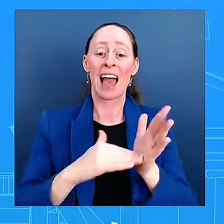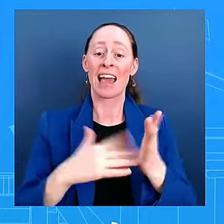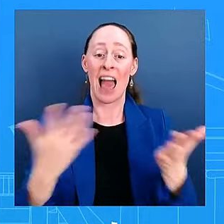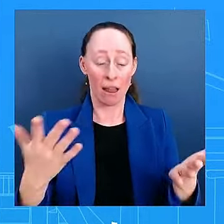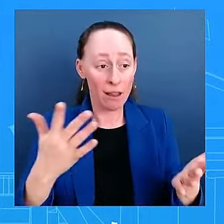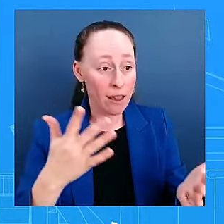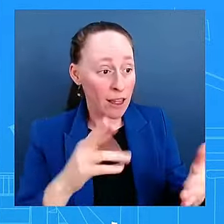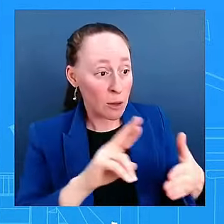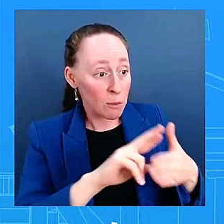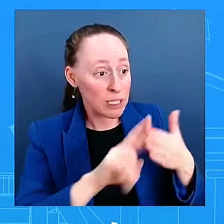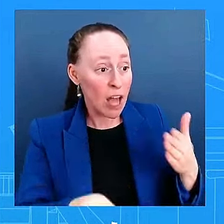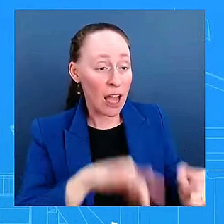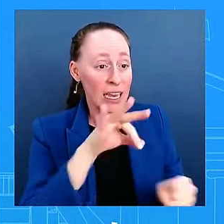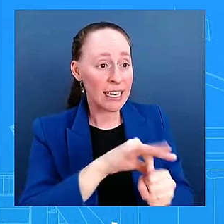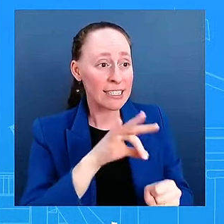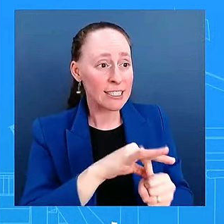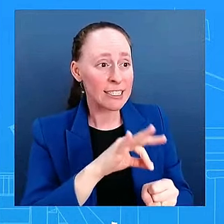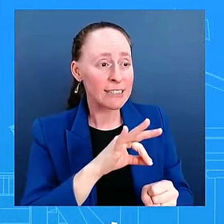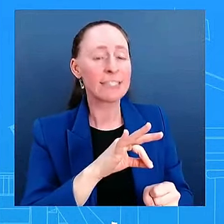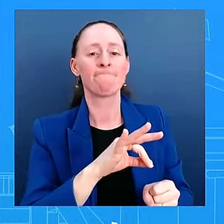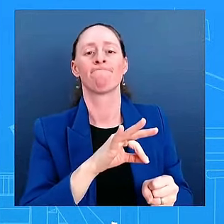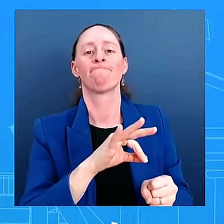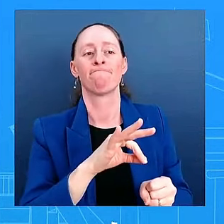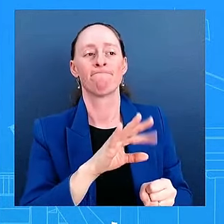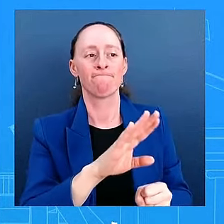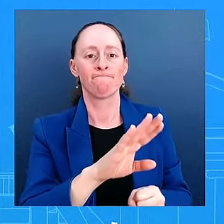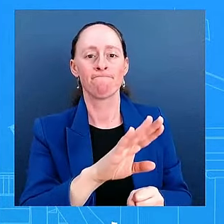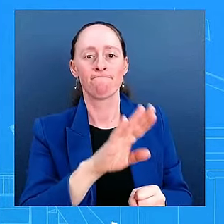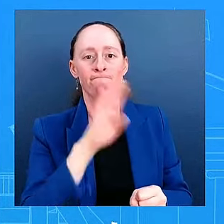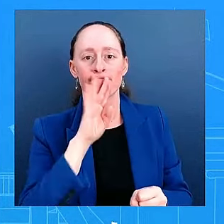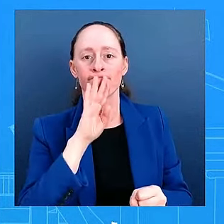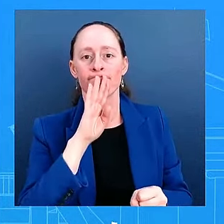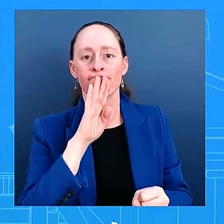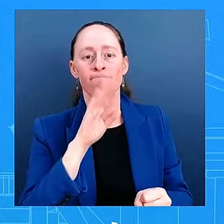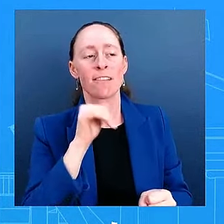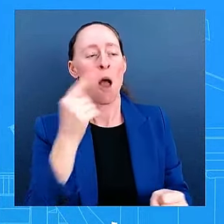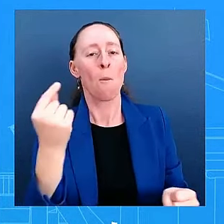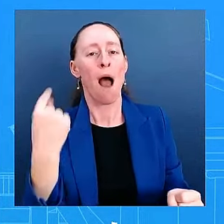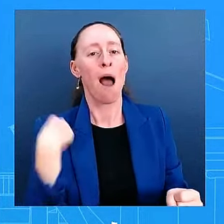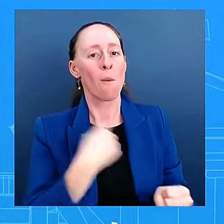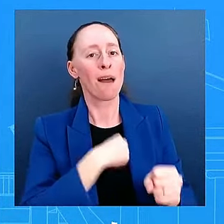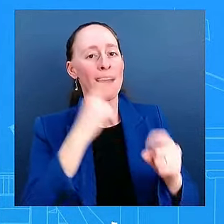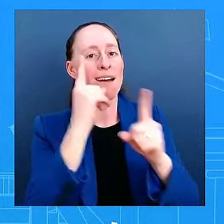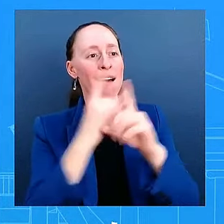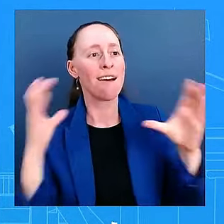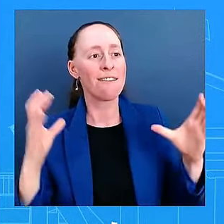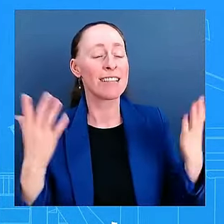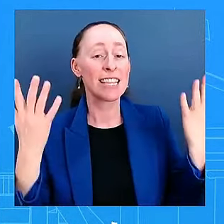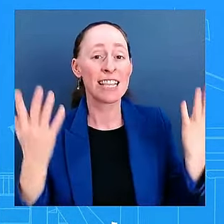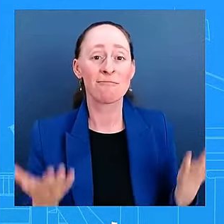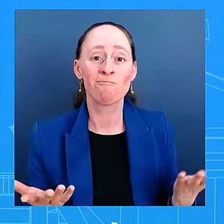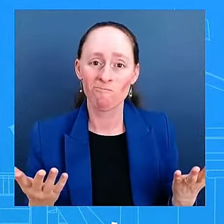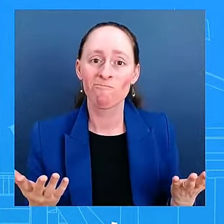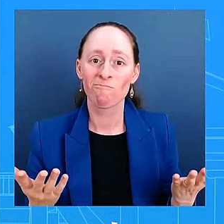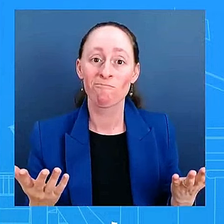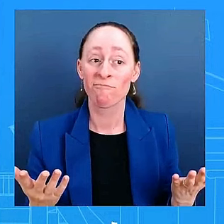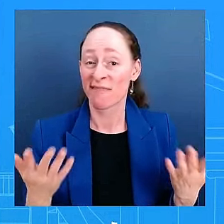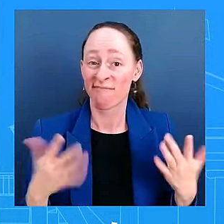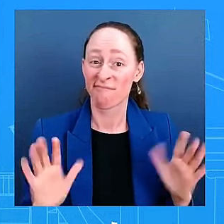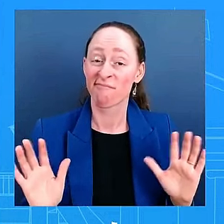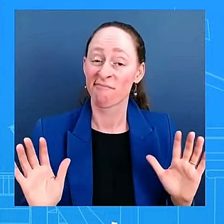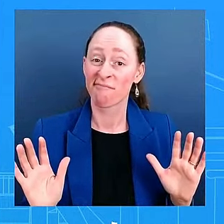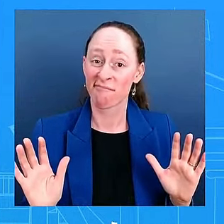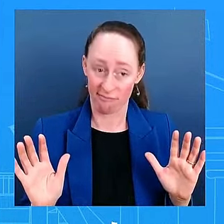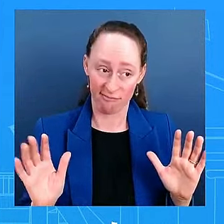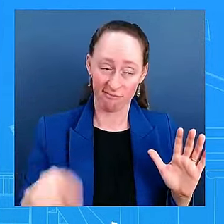And the American people have made a decision. And we want to respect. We want to respect the decision that the American people have